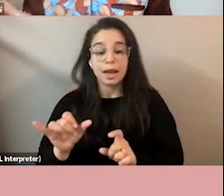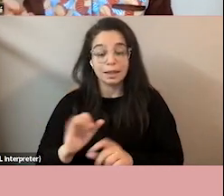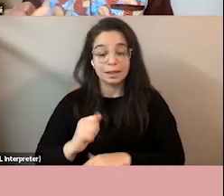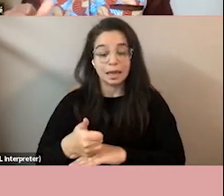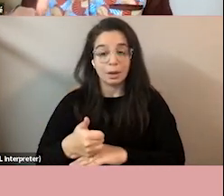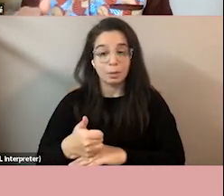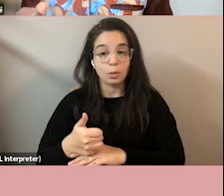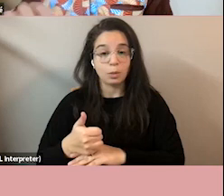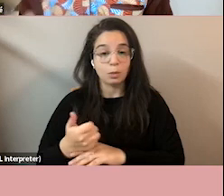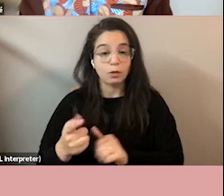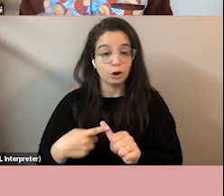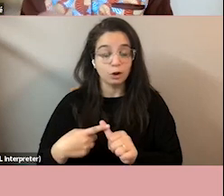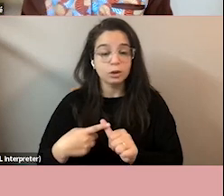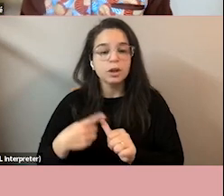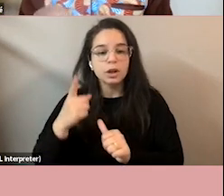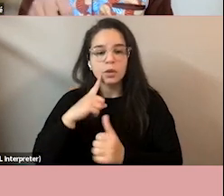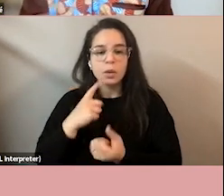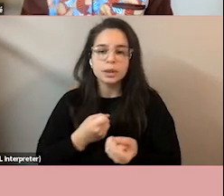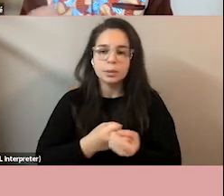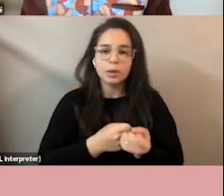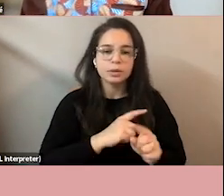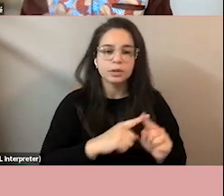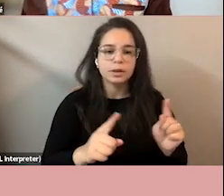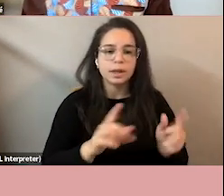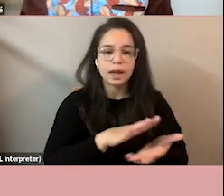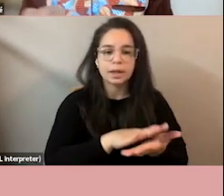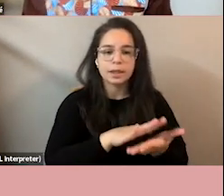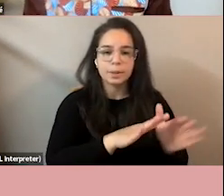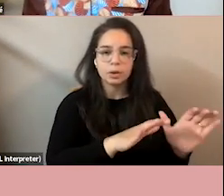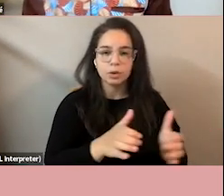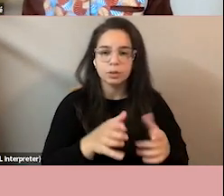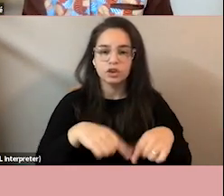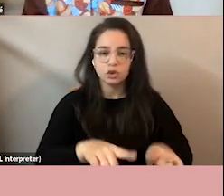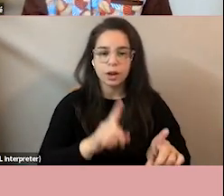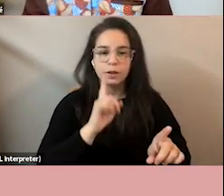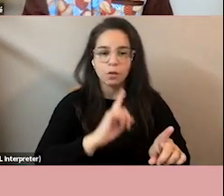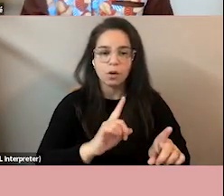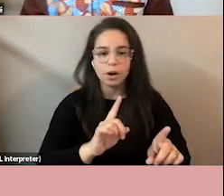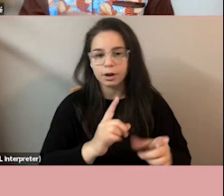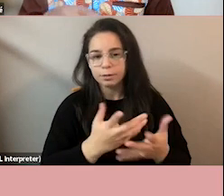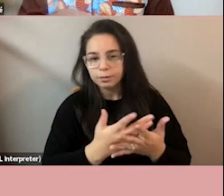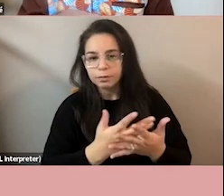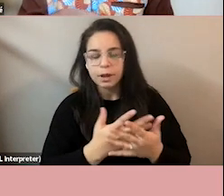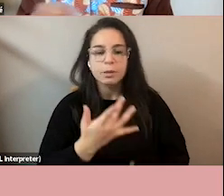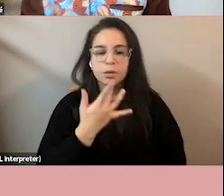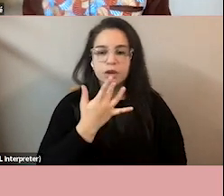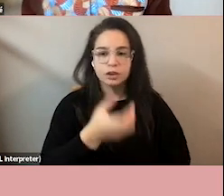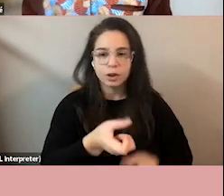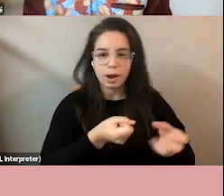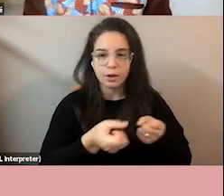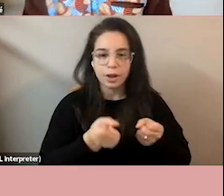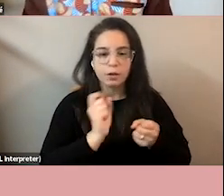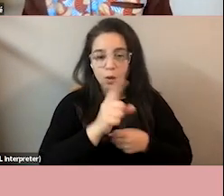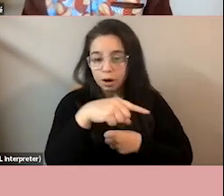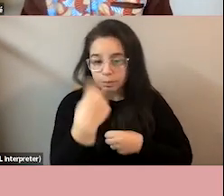support um academic units who in the process of doing preferential hiring of uh black candidates